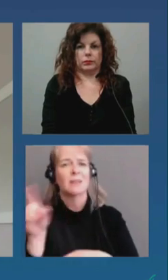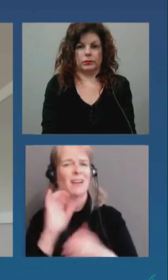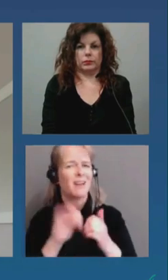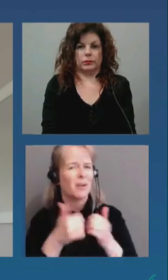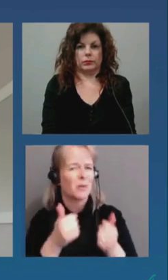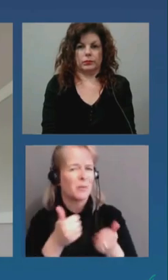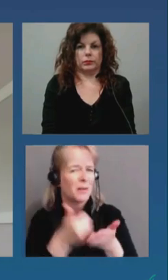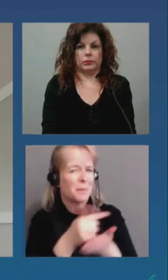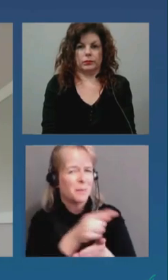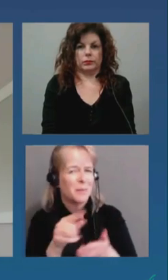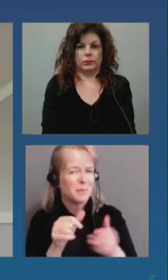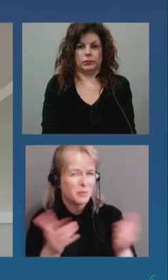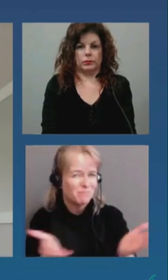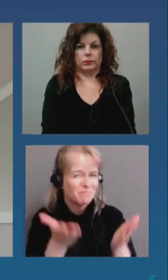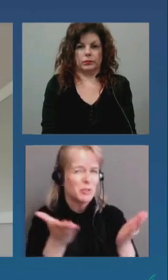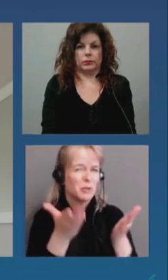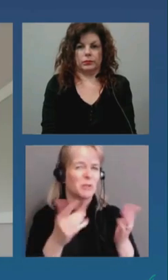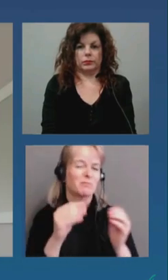to do more of this.